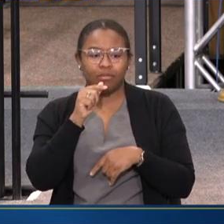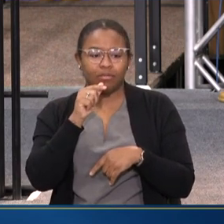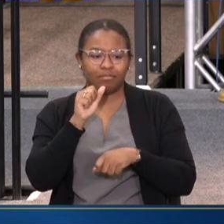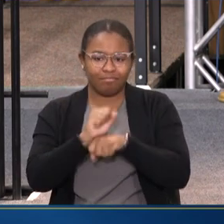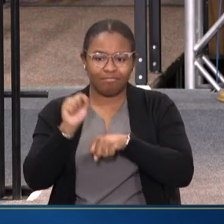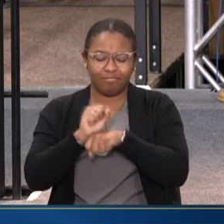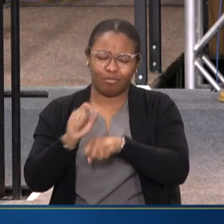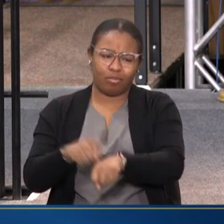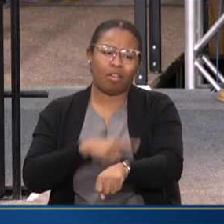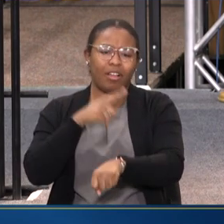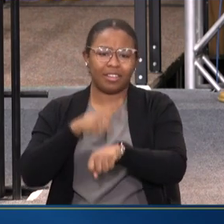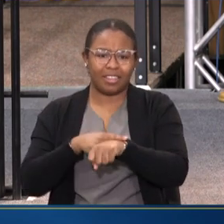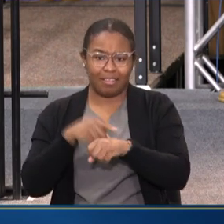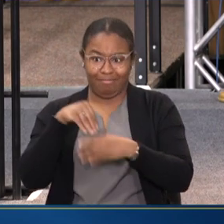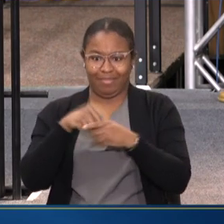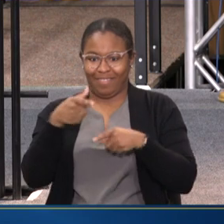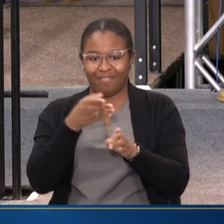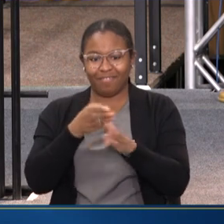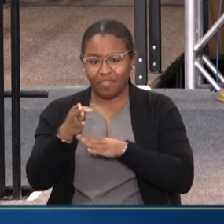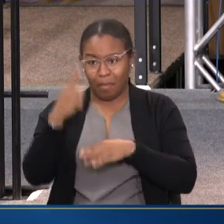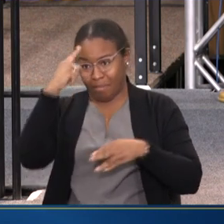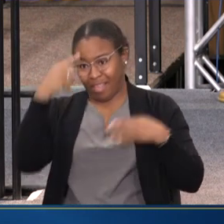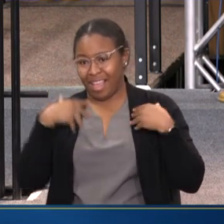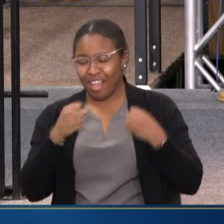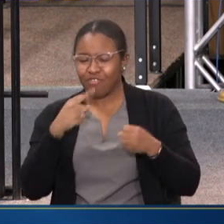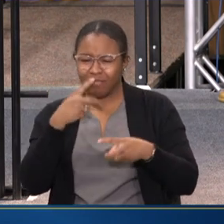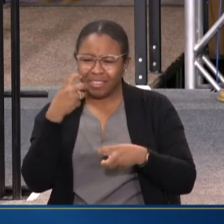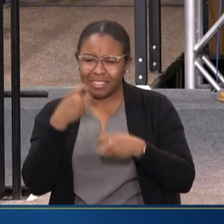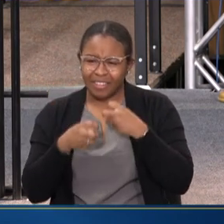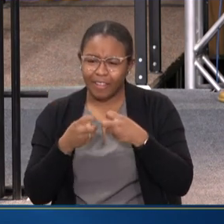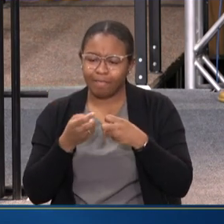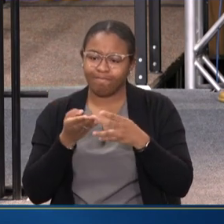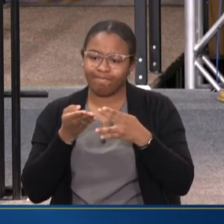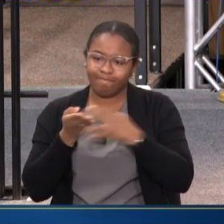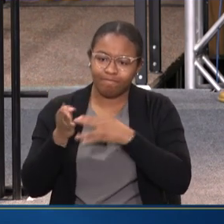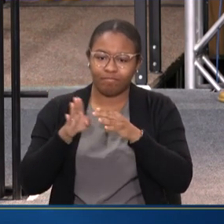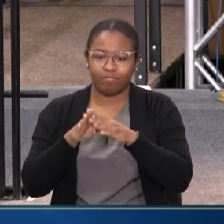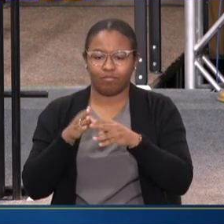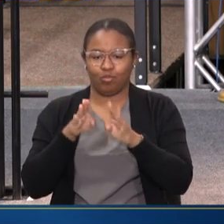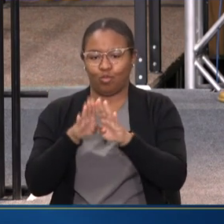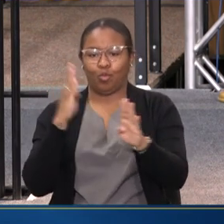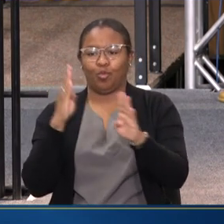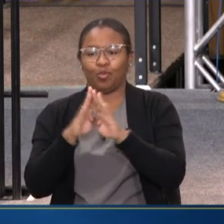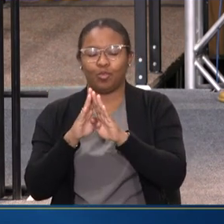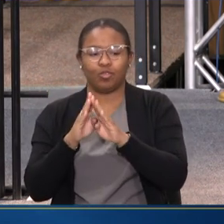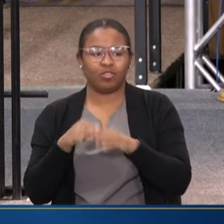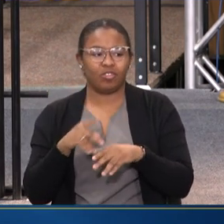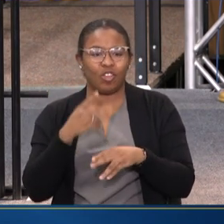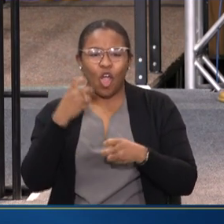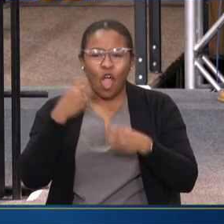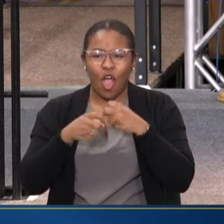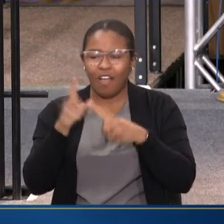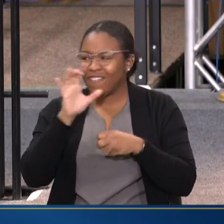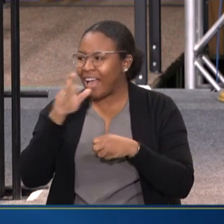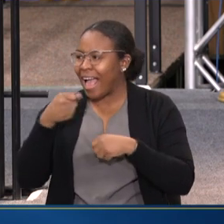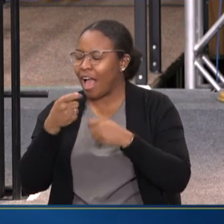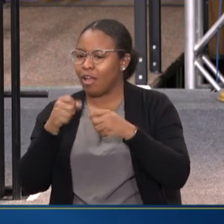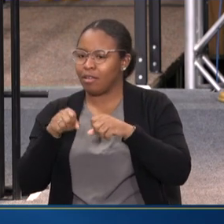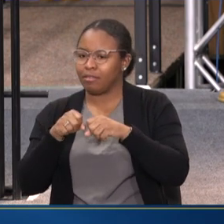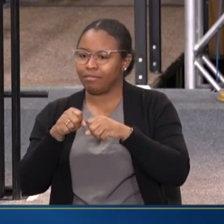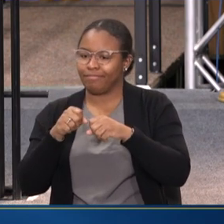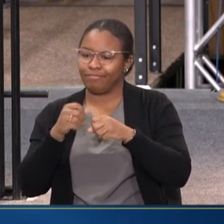THE LONGEST TIME IN MENTAL HEALTH, IT'S BEEN TOUGH TO GET THROUGH THE DOOR. ACTUALLY, IT'S BEEN TOUGH TO FIND THE DOOR, RIGHT?